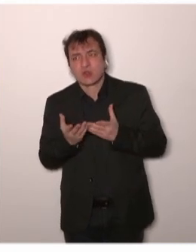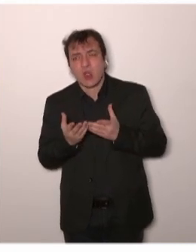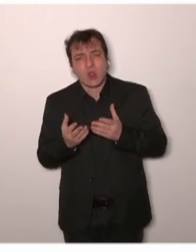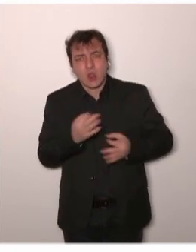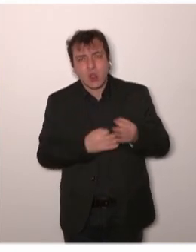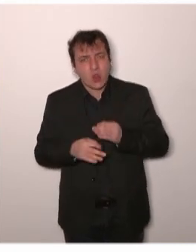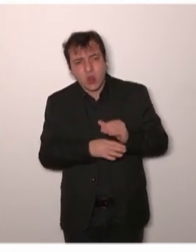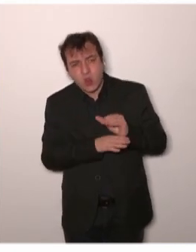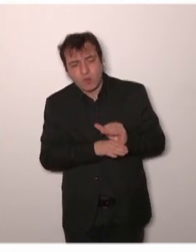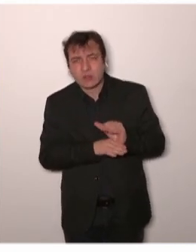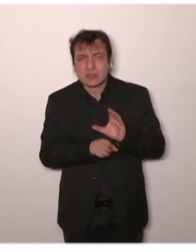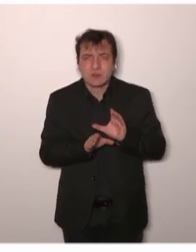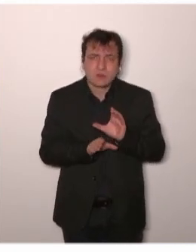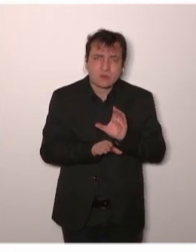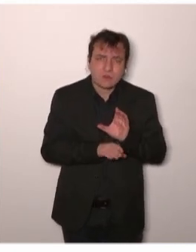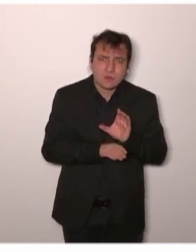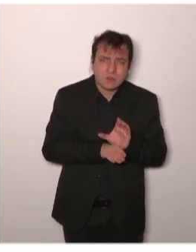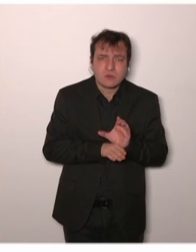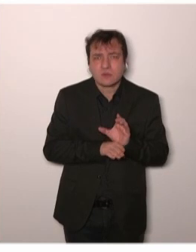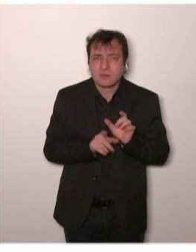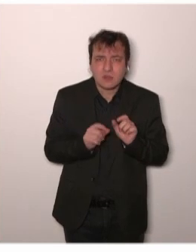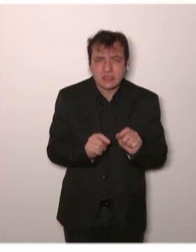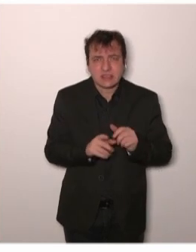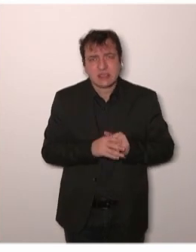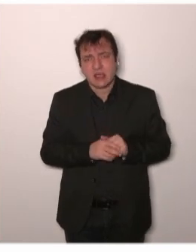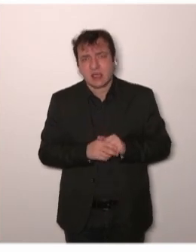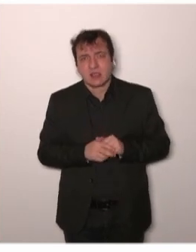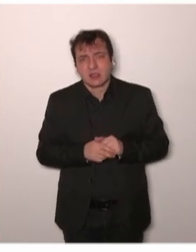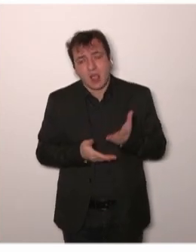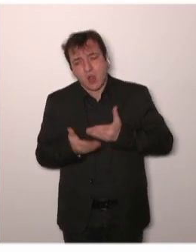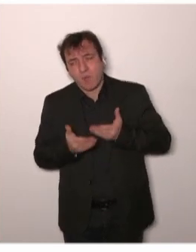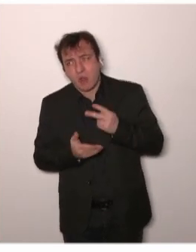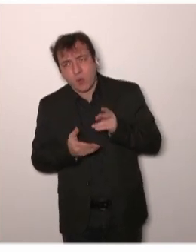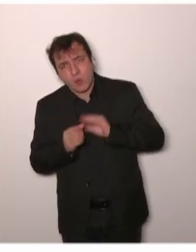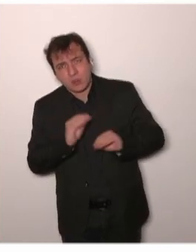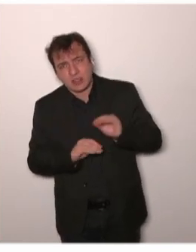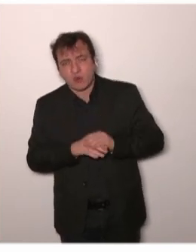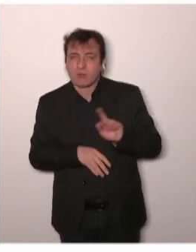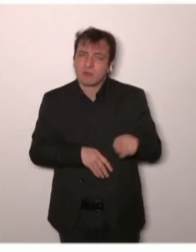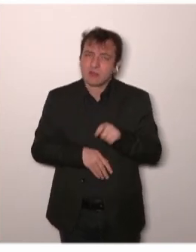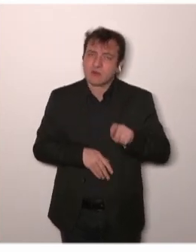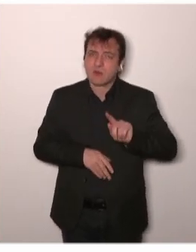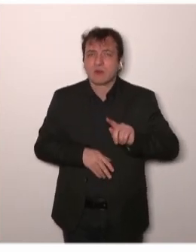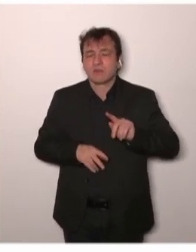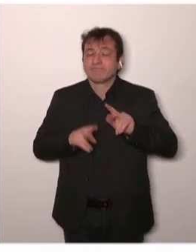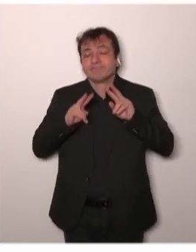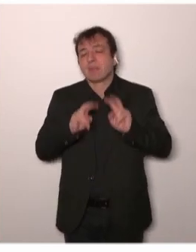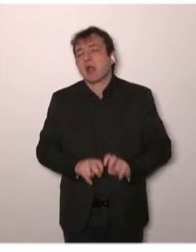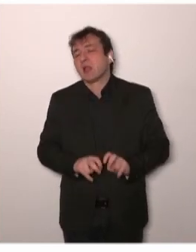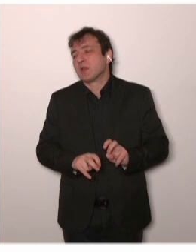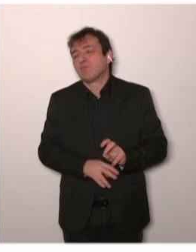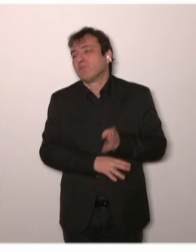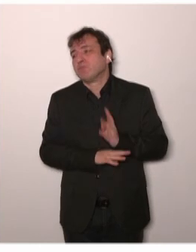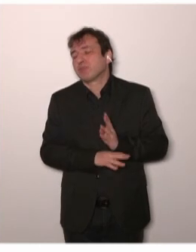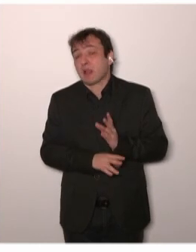with potentially, of course, it's a rough analysis if you look at the cost of this treatment, what could be, what